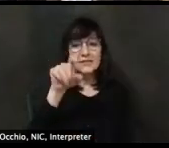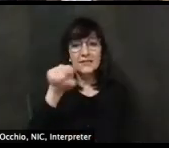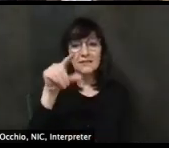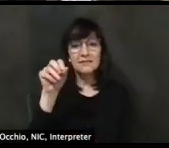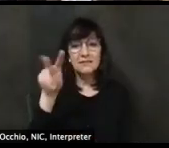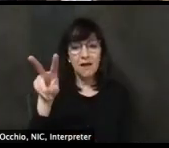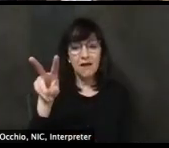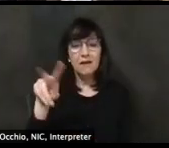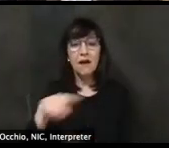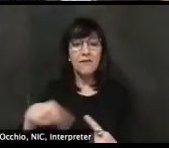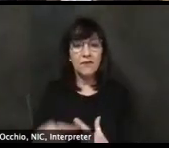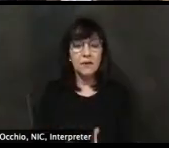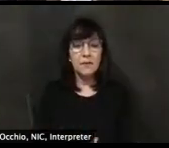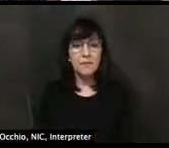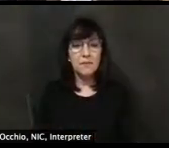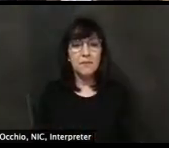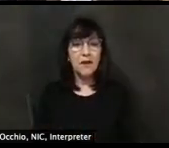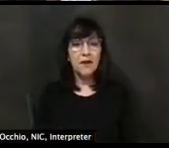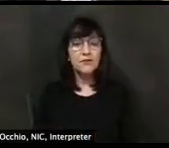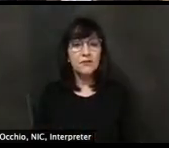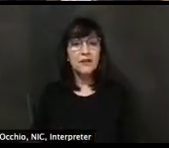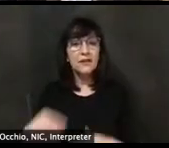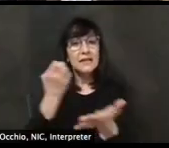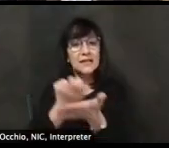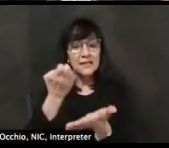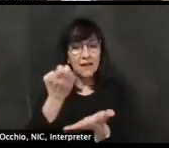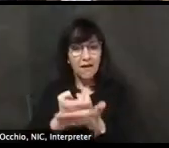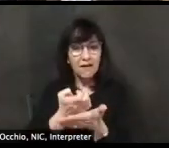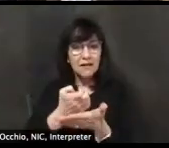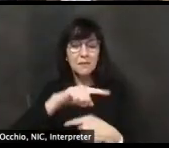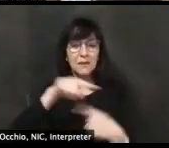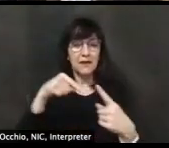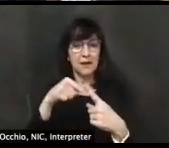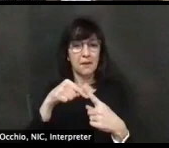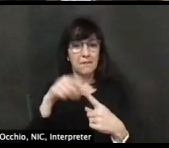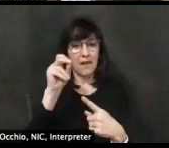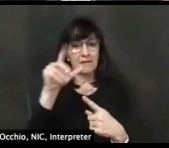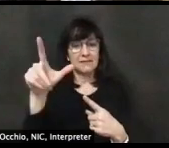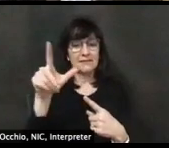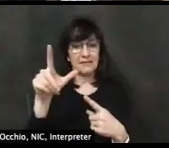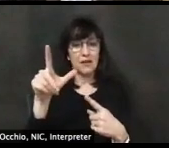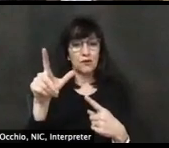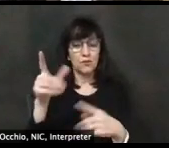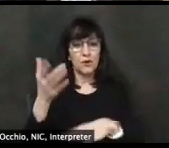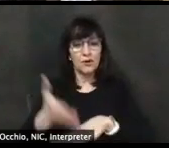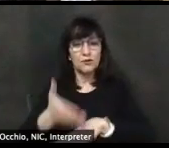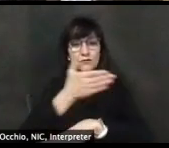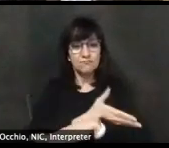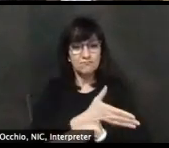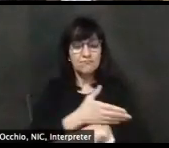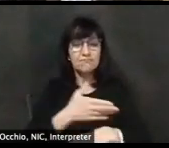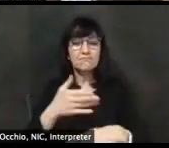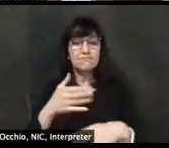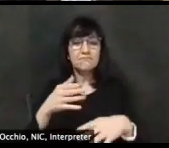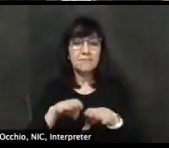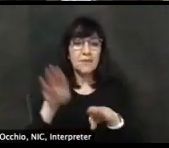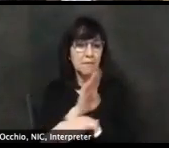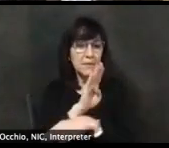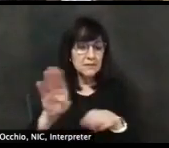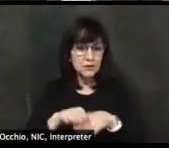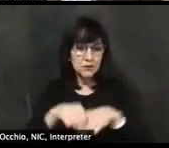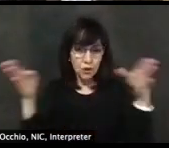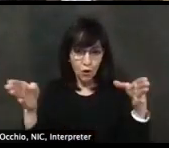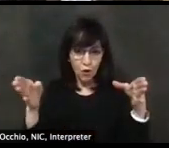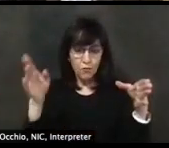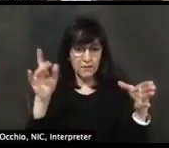Delaware's reopening and recovery planning. And at the very bottom of the page there, you will find a form where you